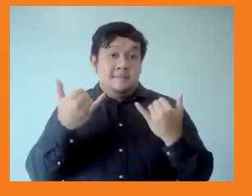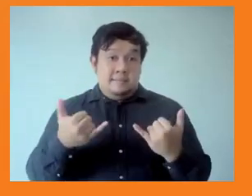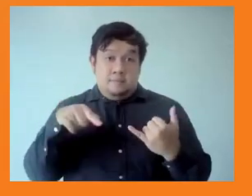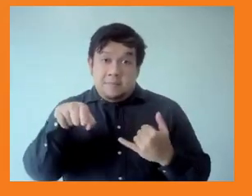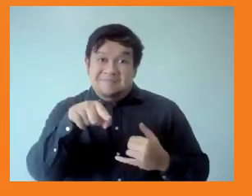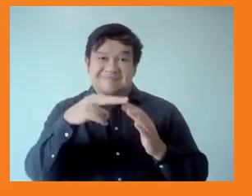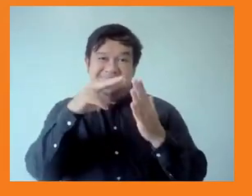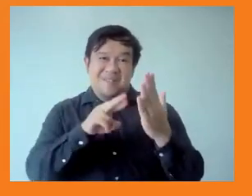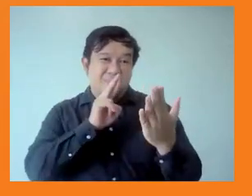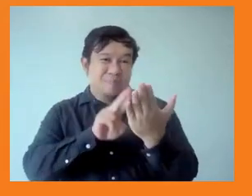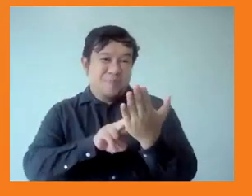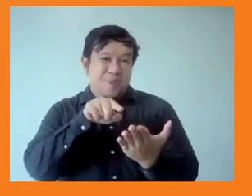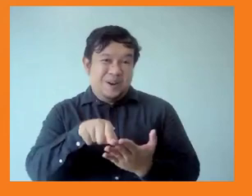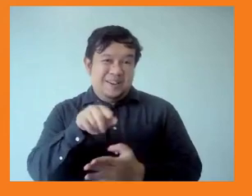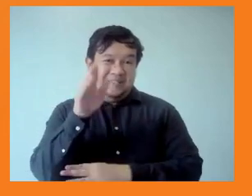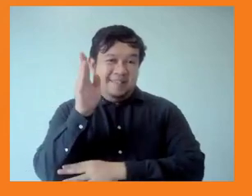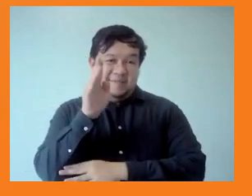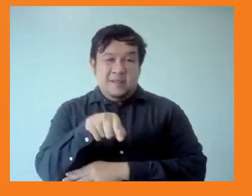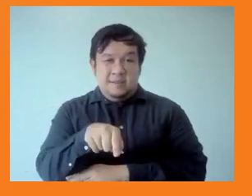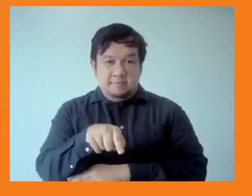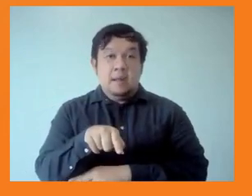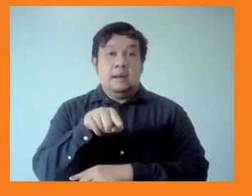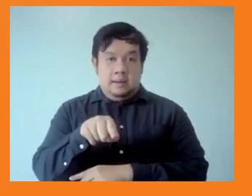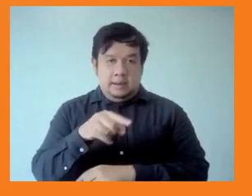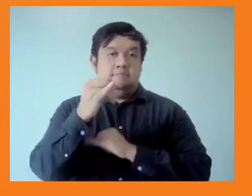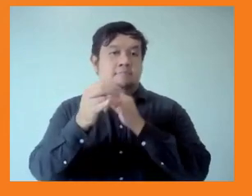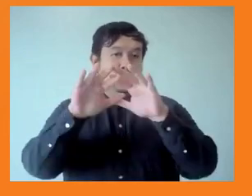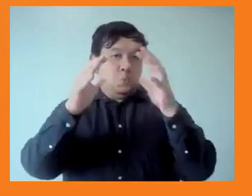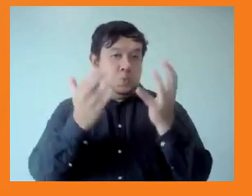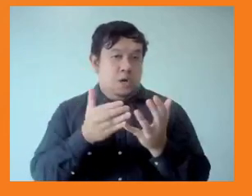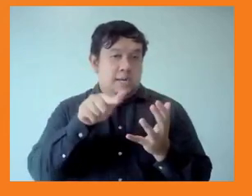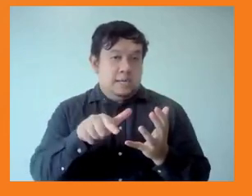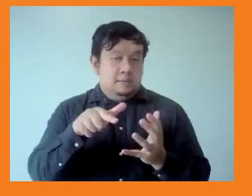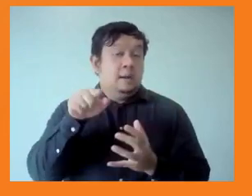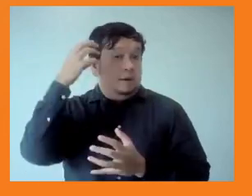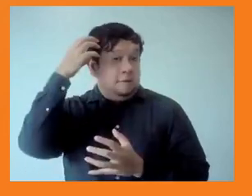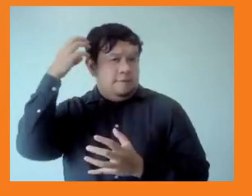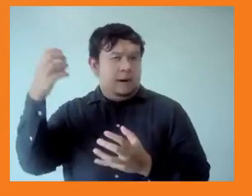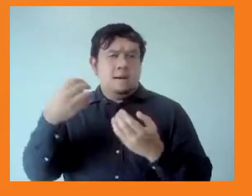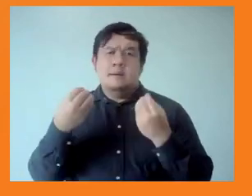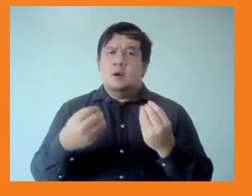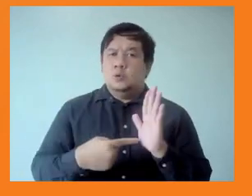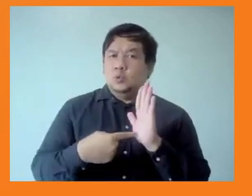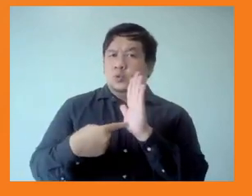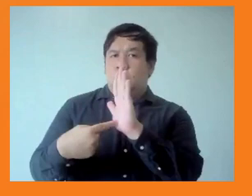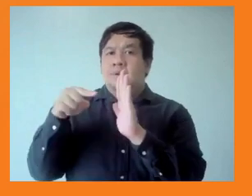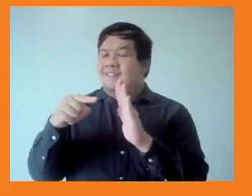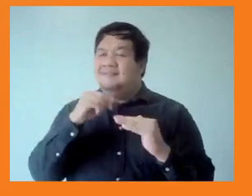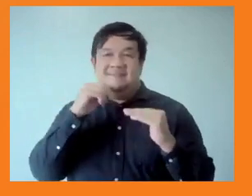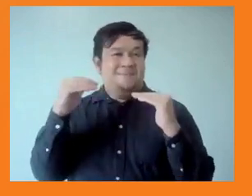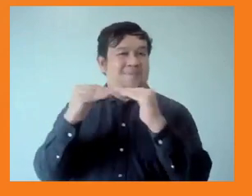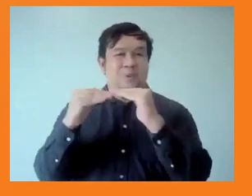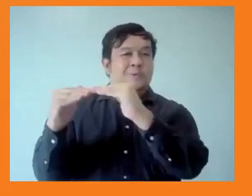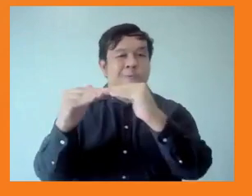Finance International to see how governments have demonstrated that inequality is a policy choice, ranging from how